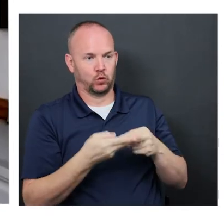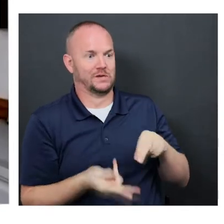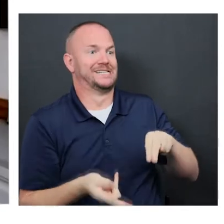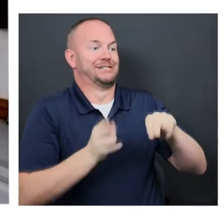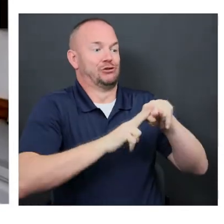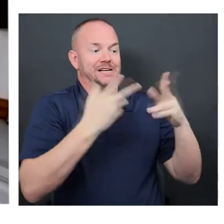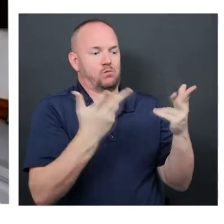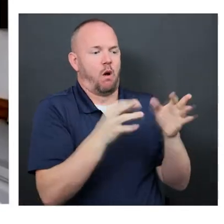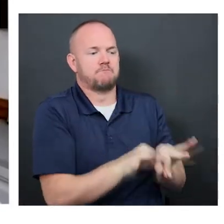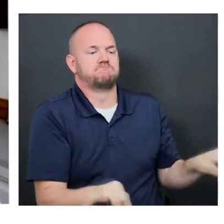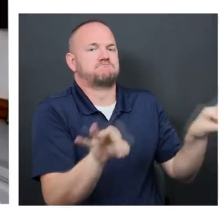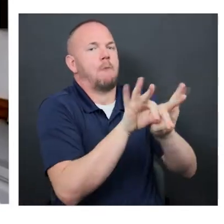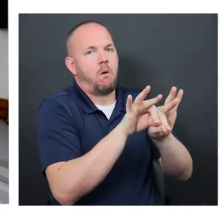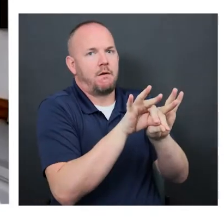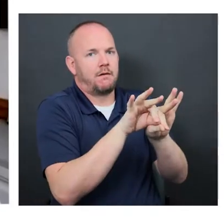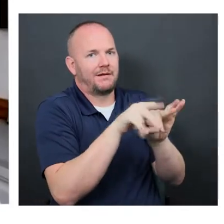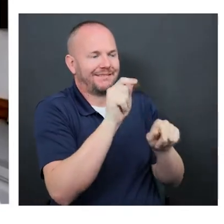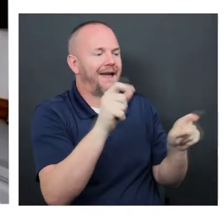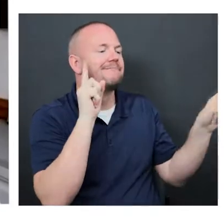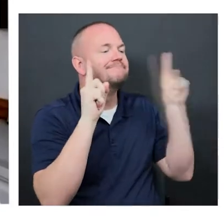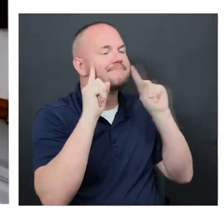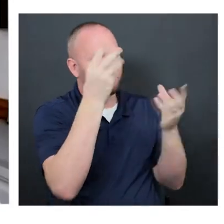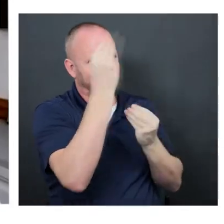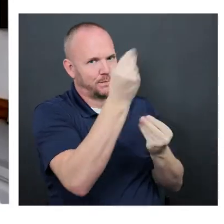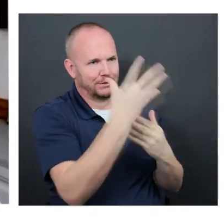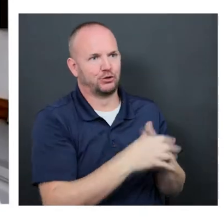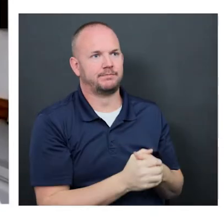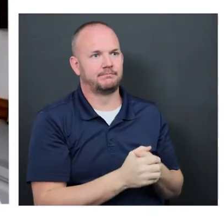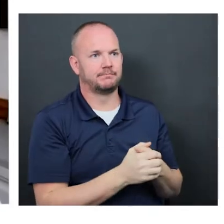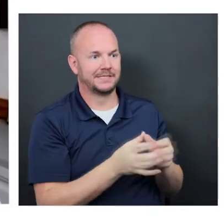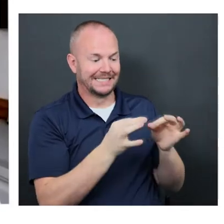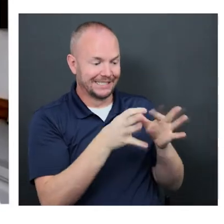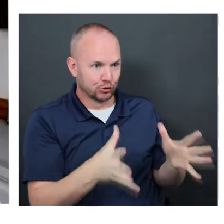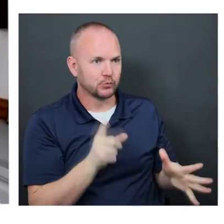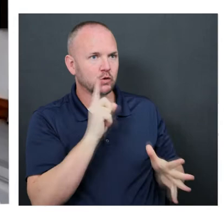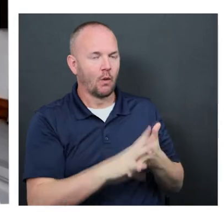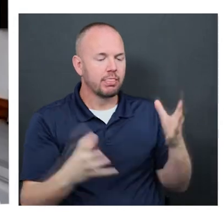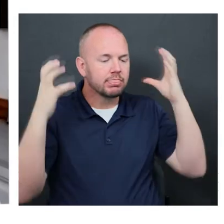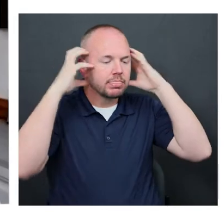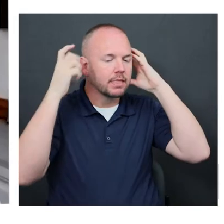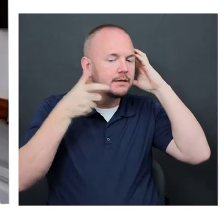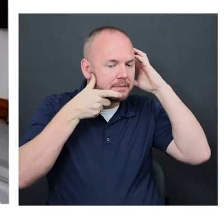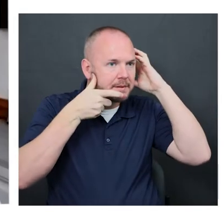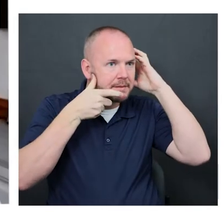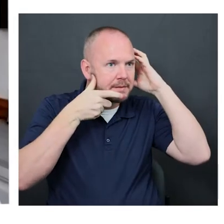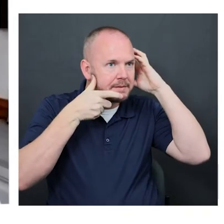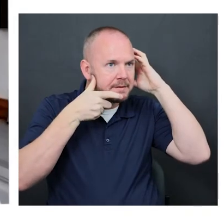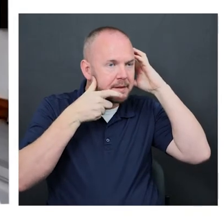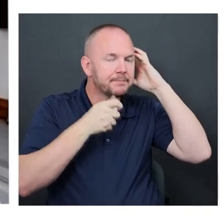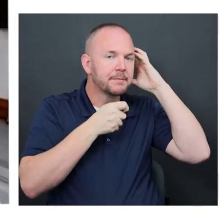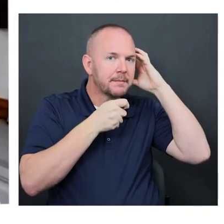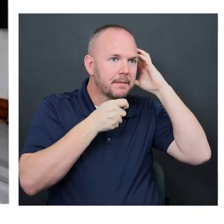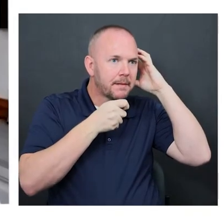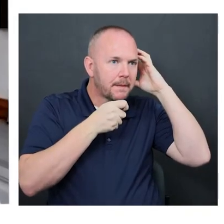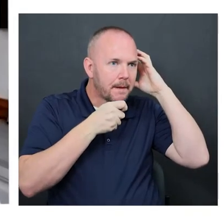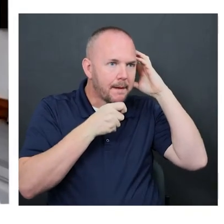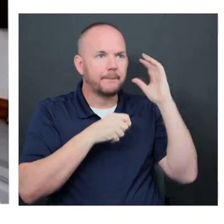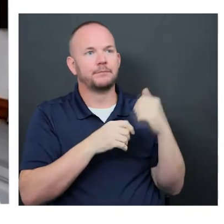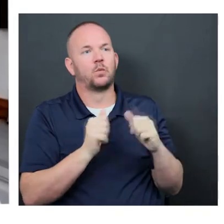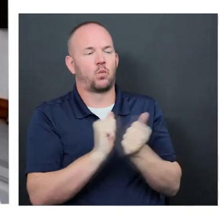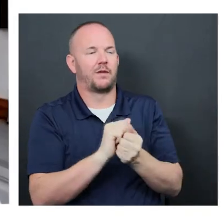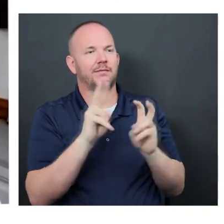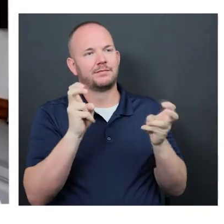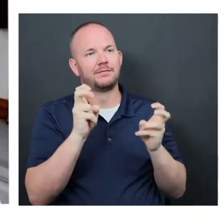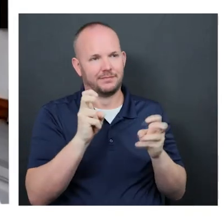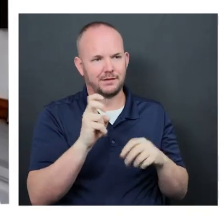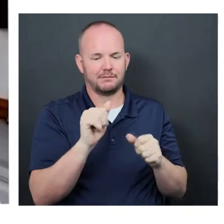they need to hear. We reversed that. We had the interpreters wear the headset and placed the microphone on a nine, it's got a nine